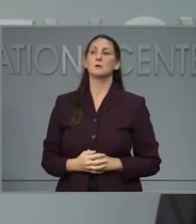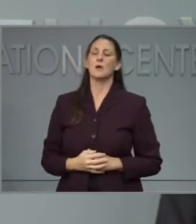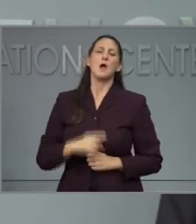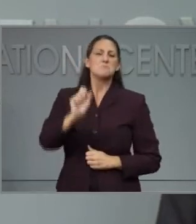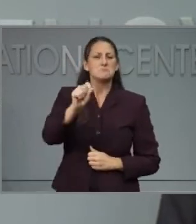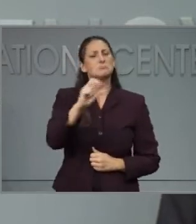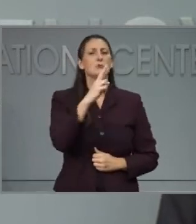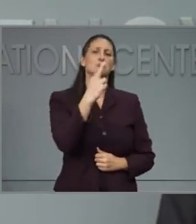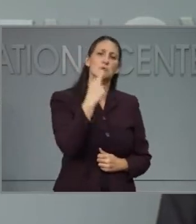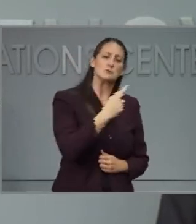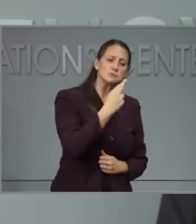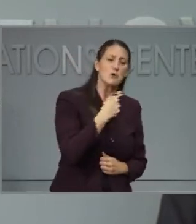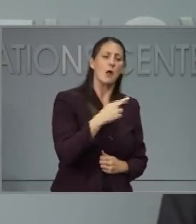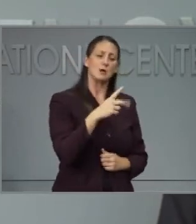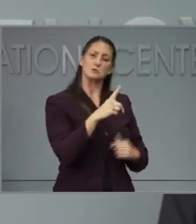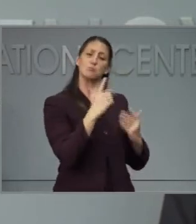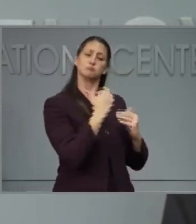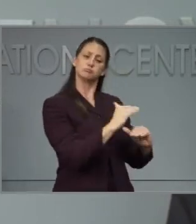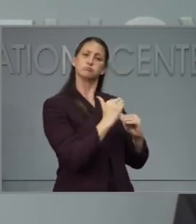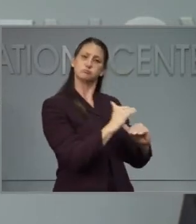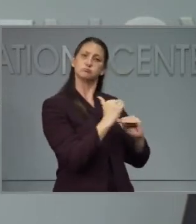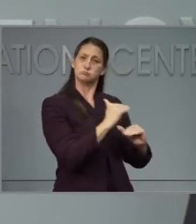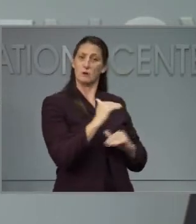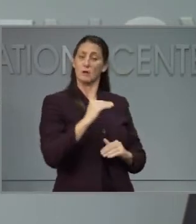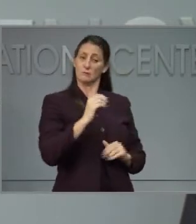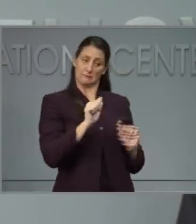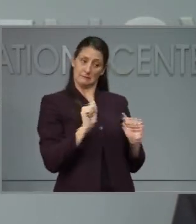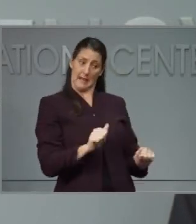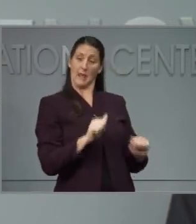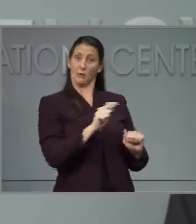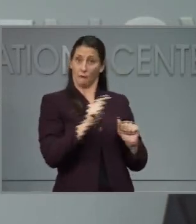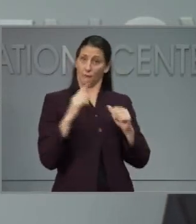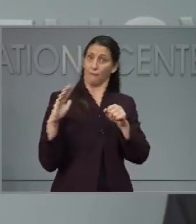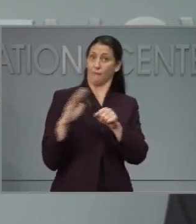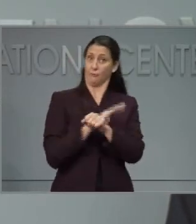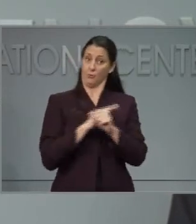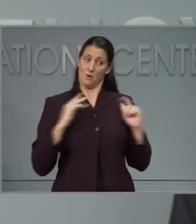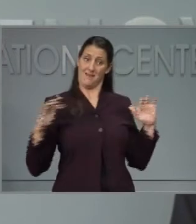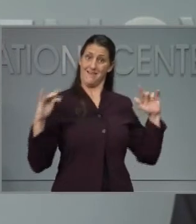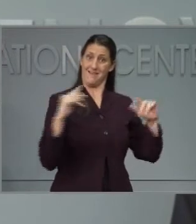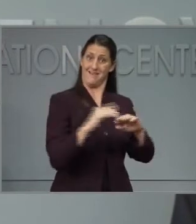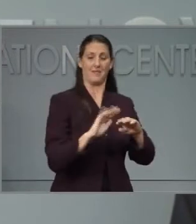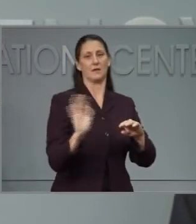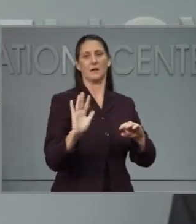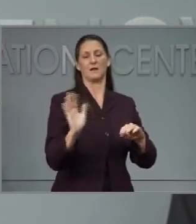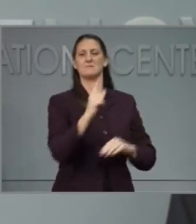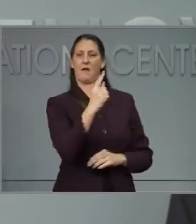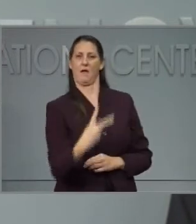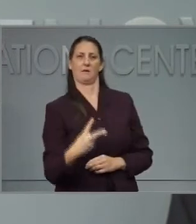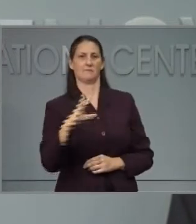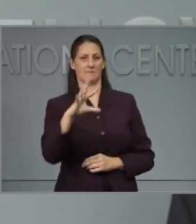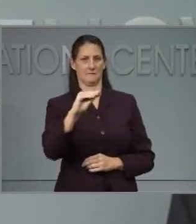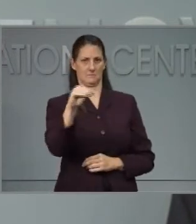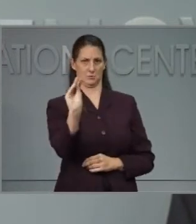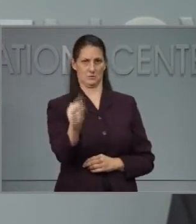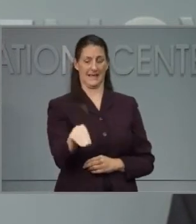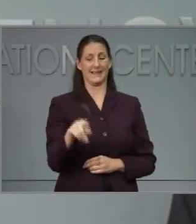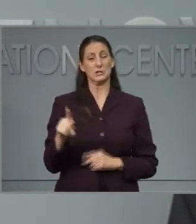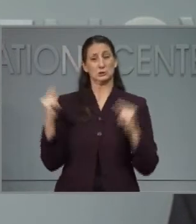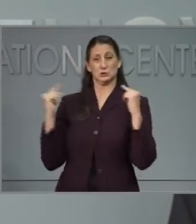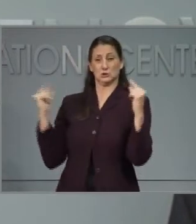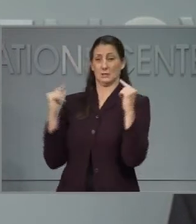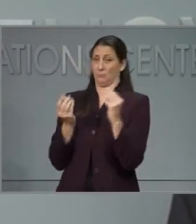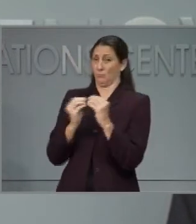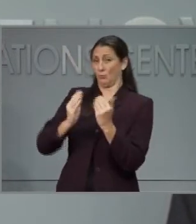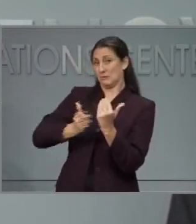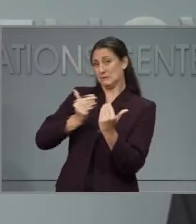restaurants or retail that are at 50 percent capacity. We wanted to be a bit more restrictive, so we said 30 percent capacity. But I wanted to take